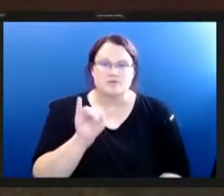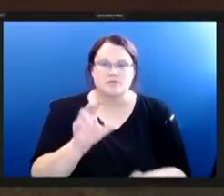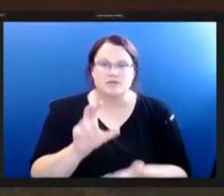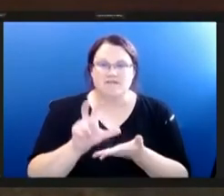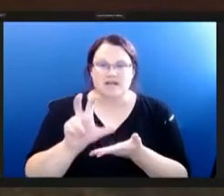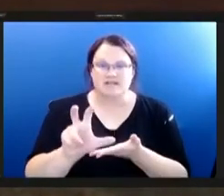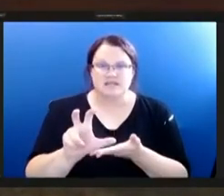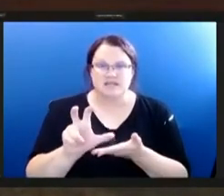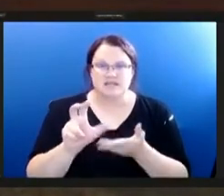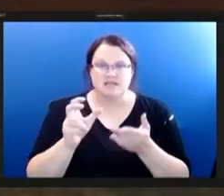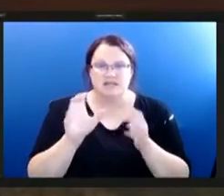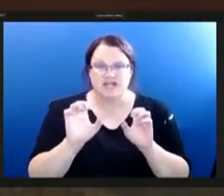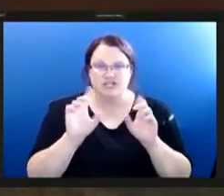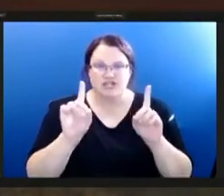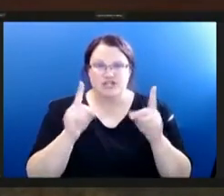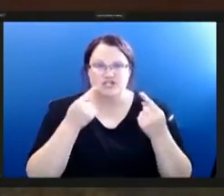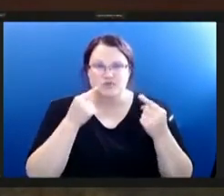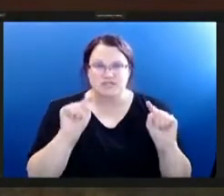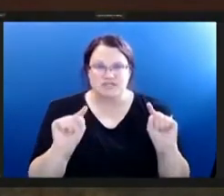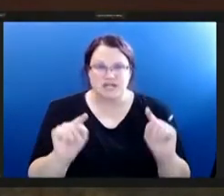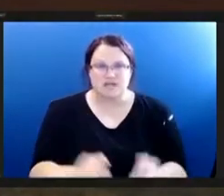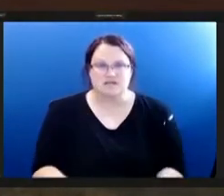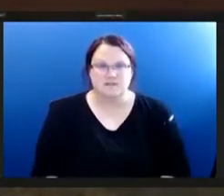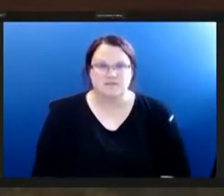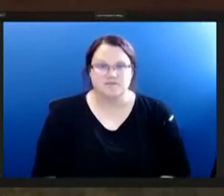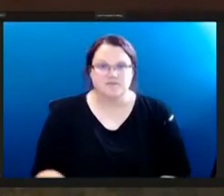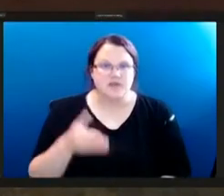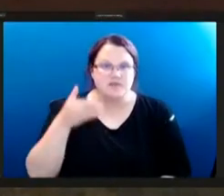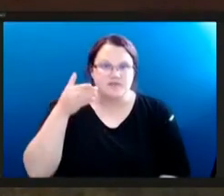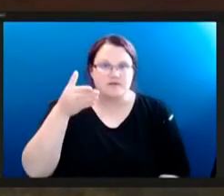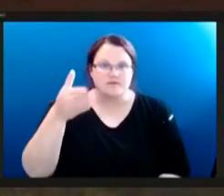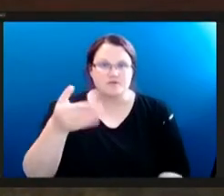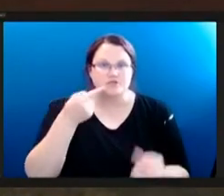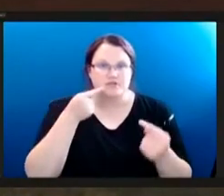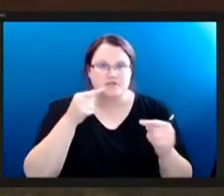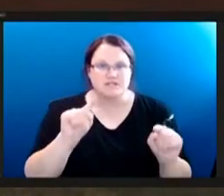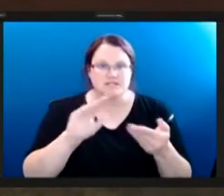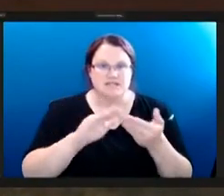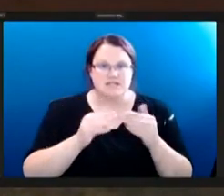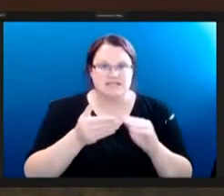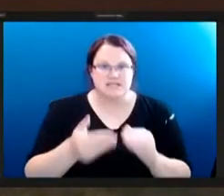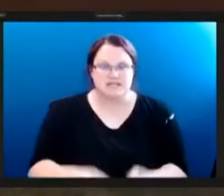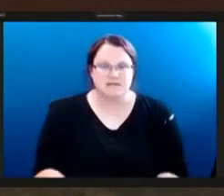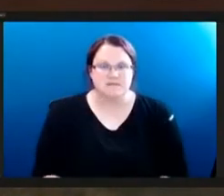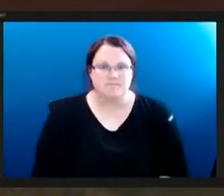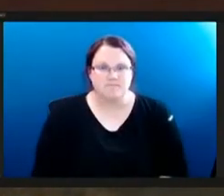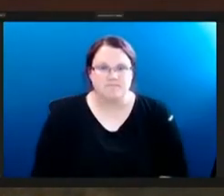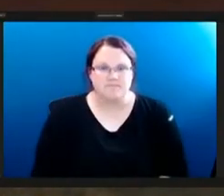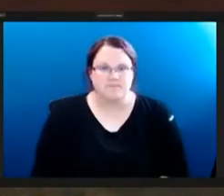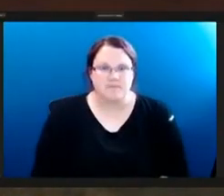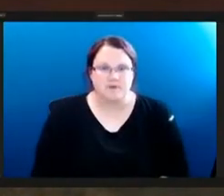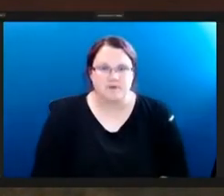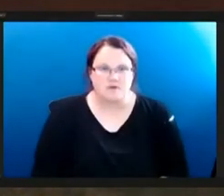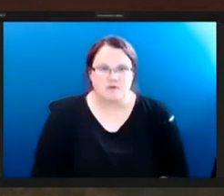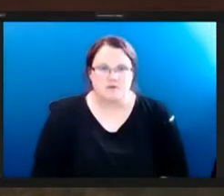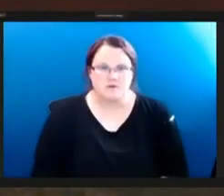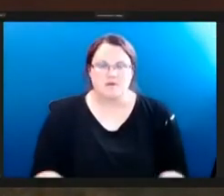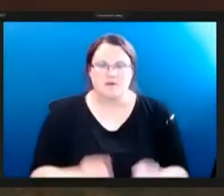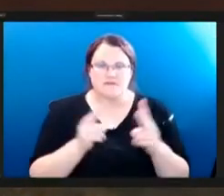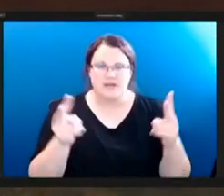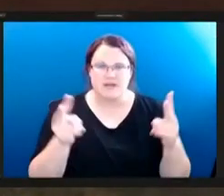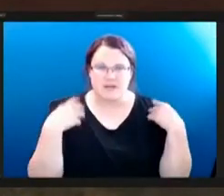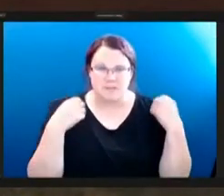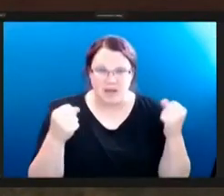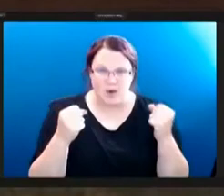and basically investing in the future success of the city at large um so those are very powerful words